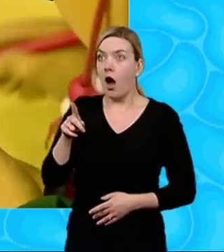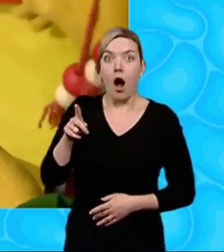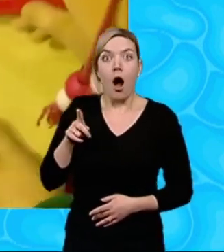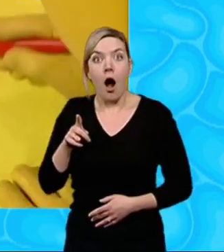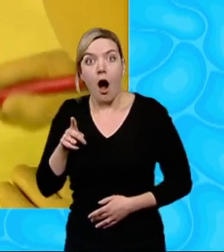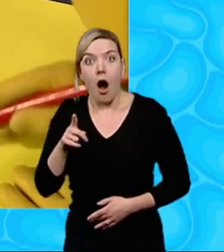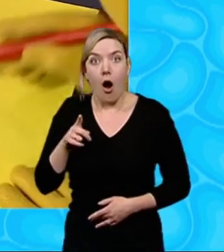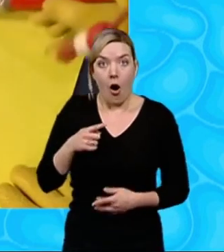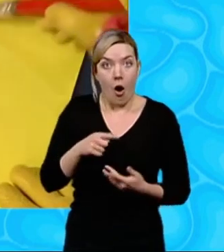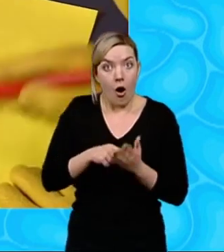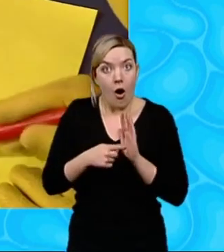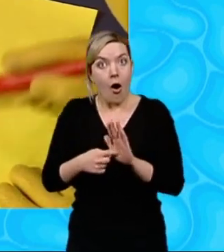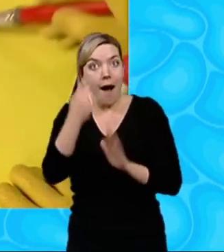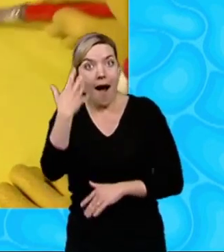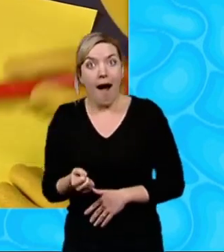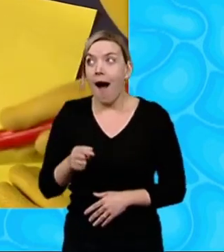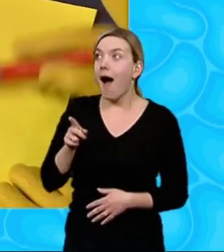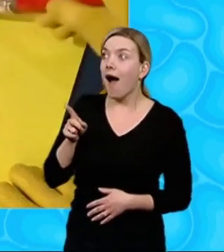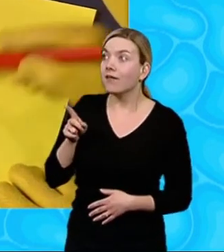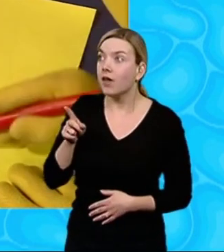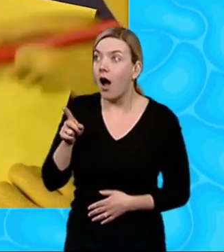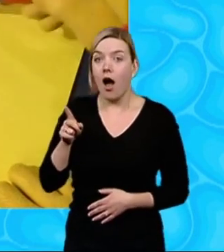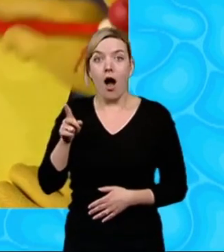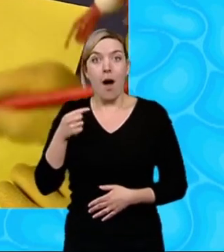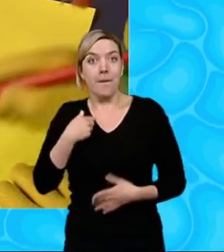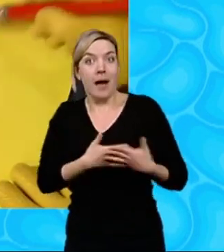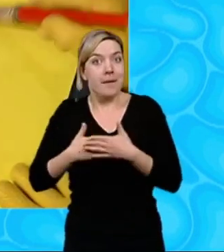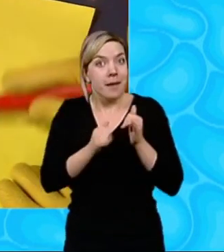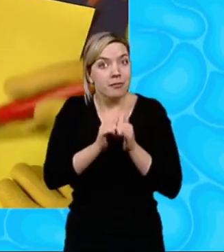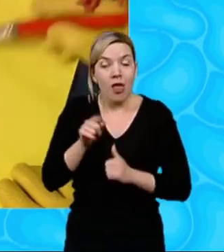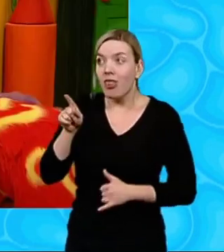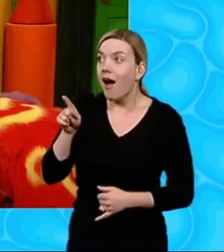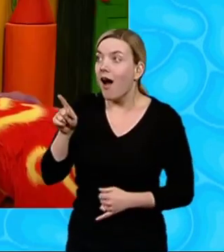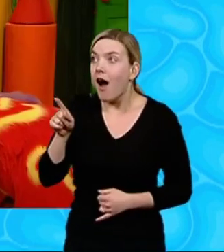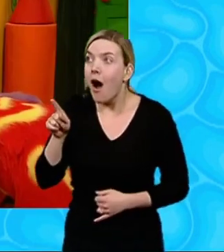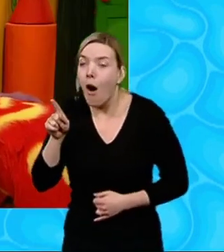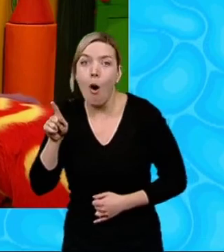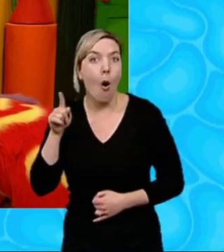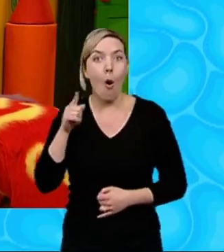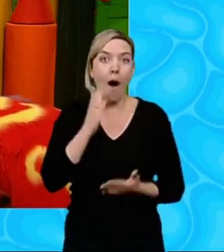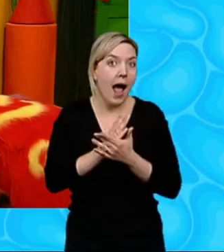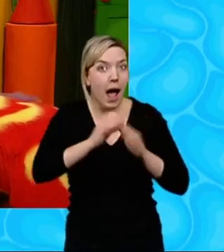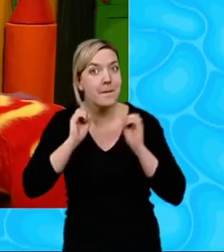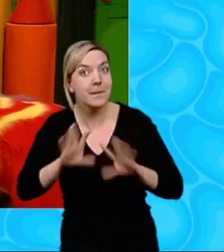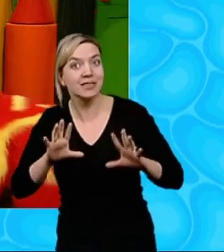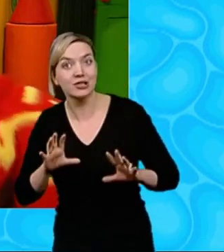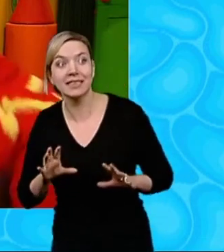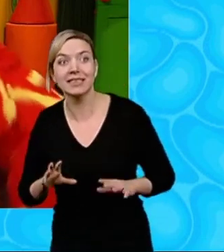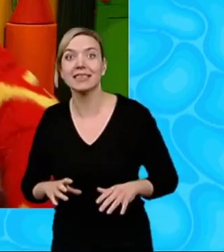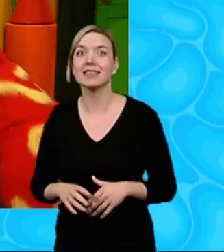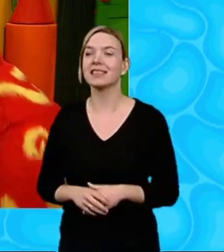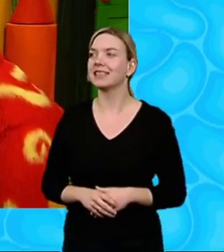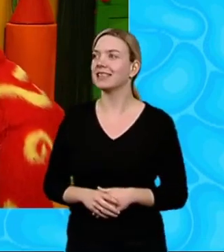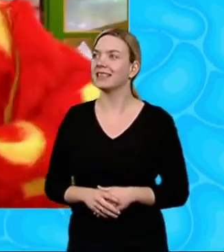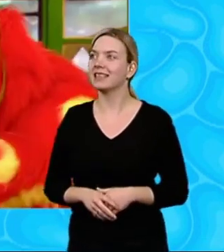showing through Oh, you can see my baby brother in the picture Oh, that really is magic, Max Oh, you're